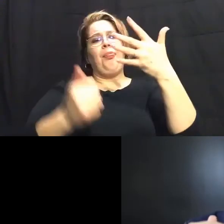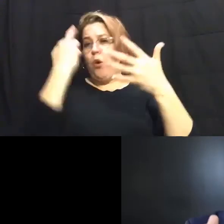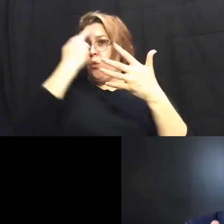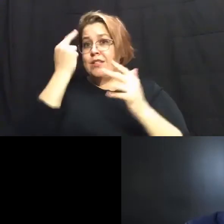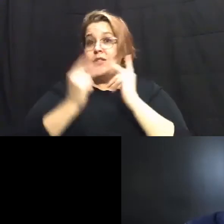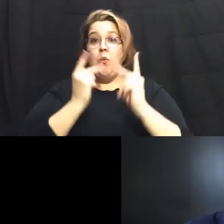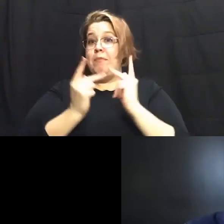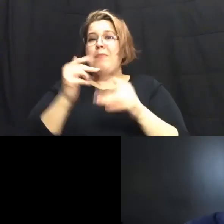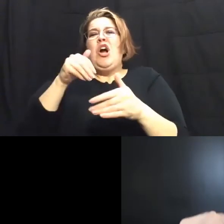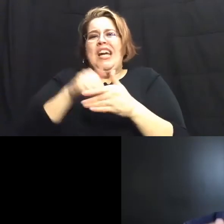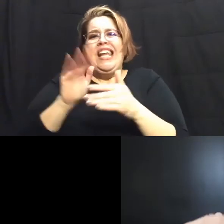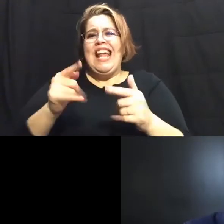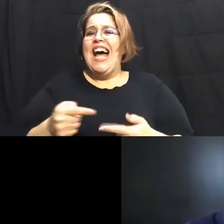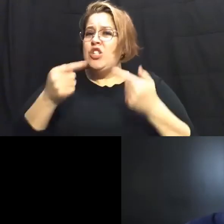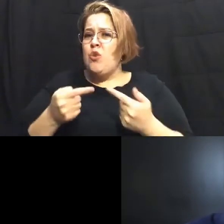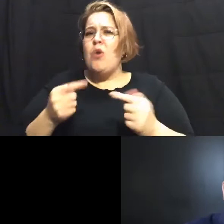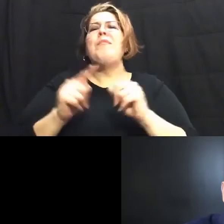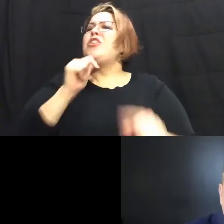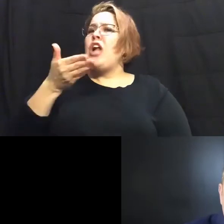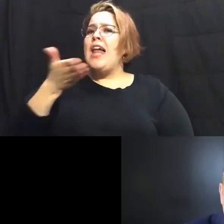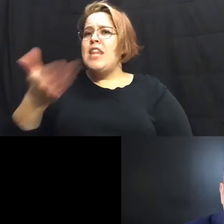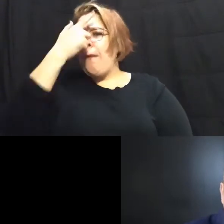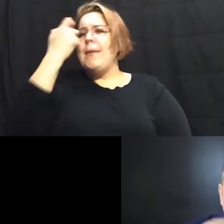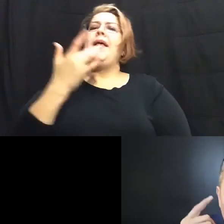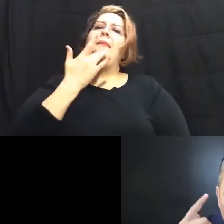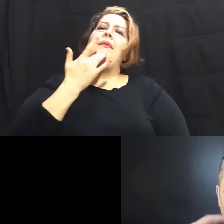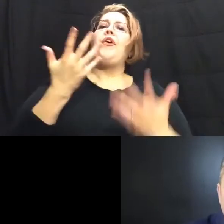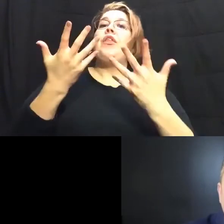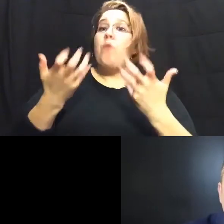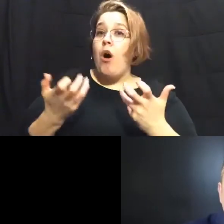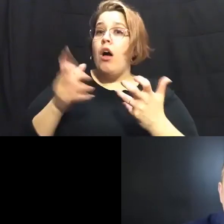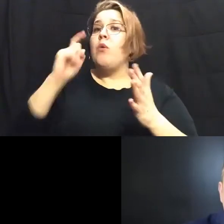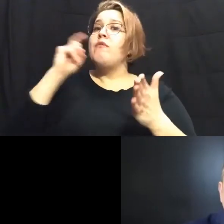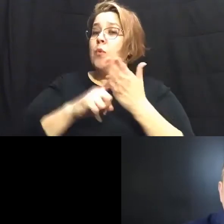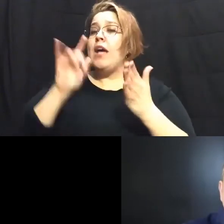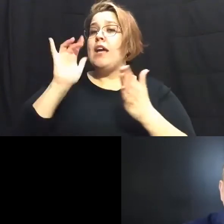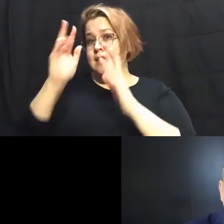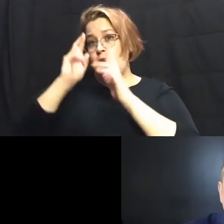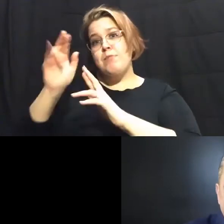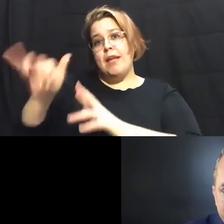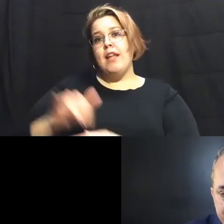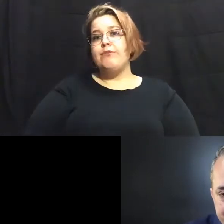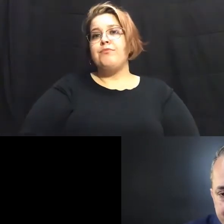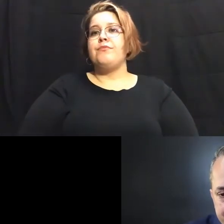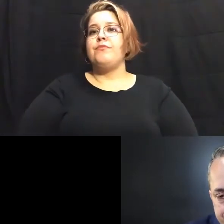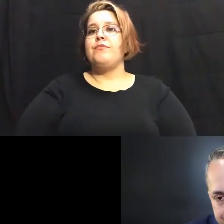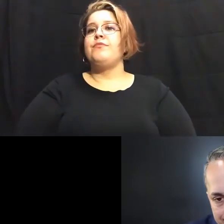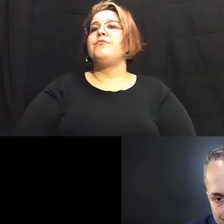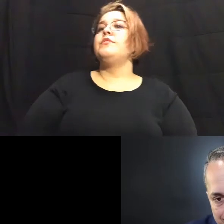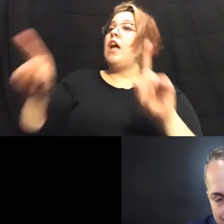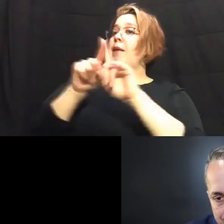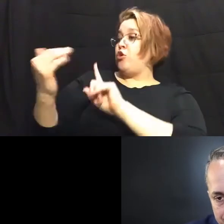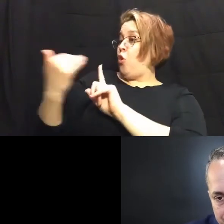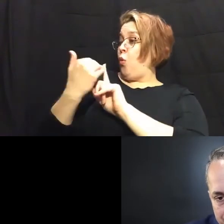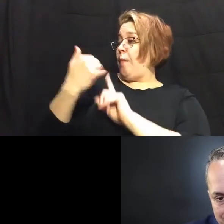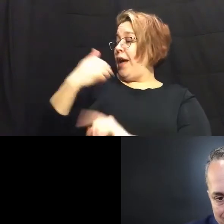in that struggle but they're not there because they want to be and we have to recognize that and treat it with respect and dignity i'm also reminded that